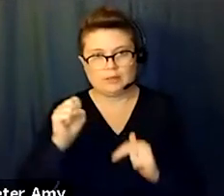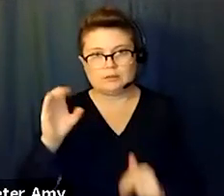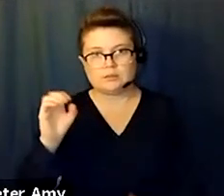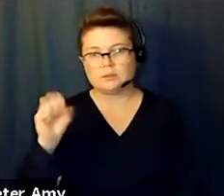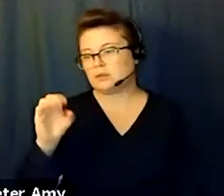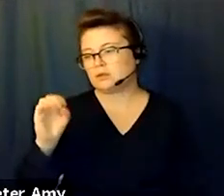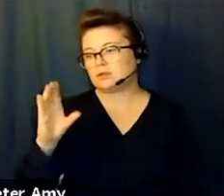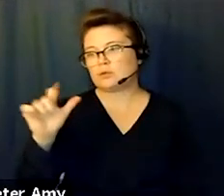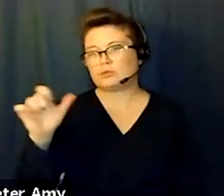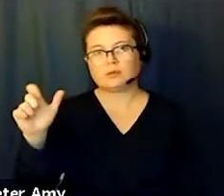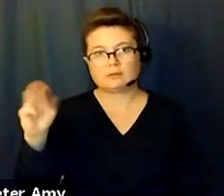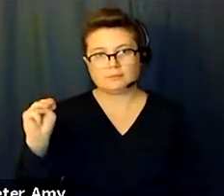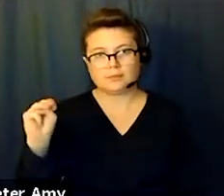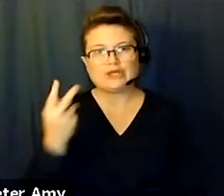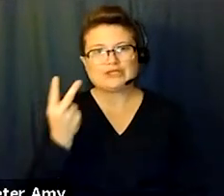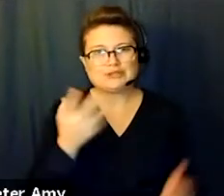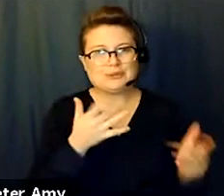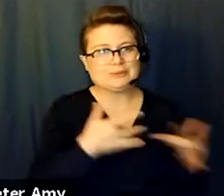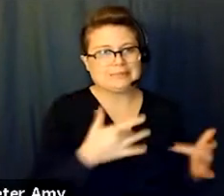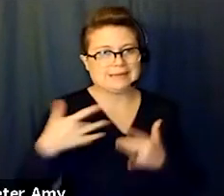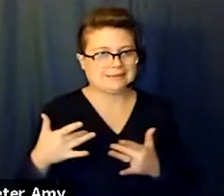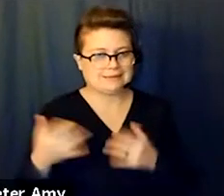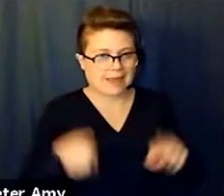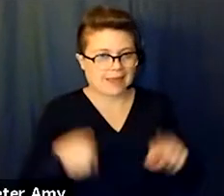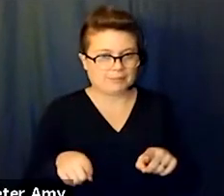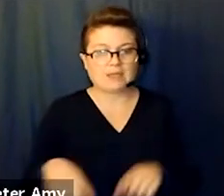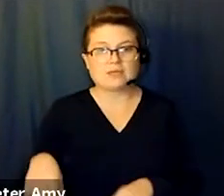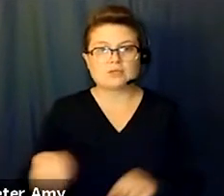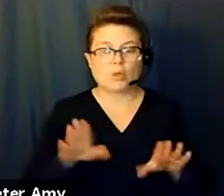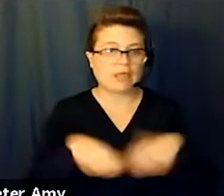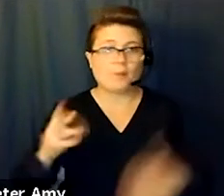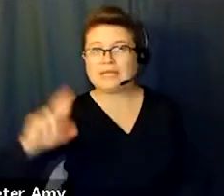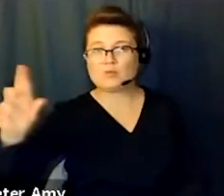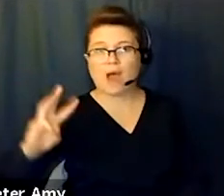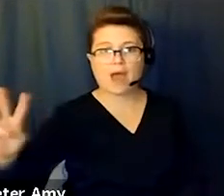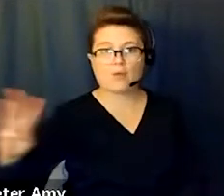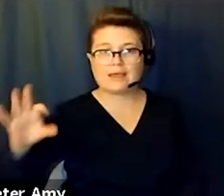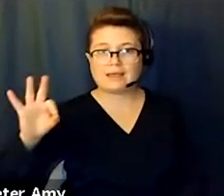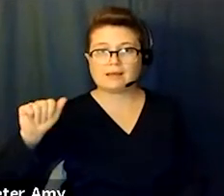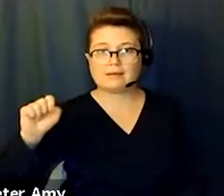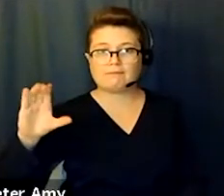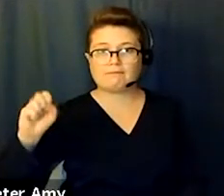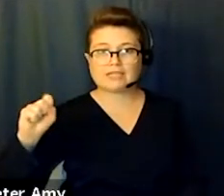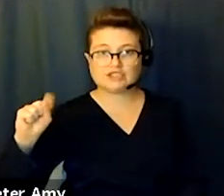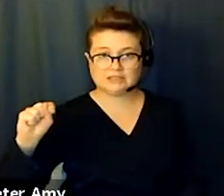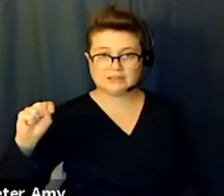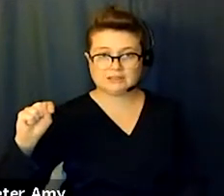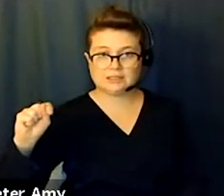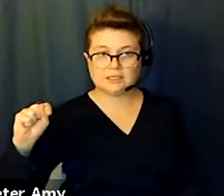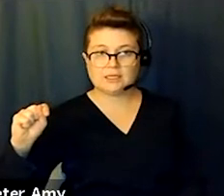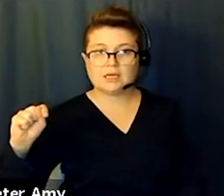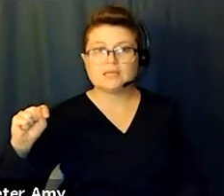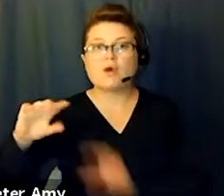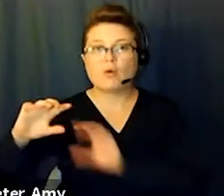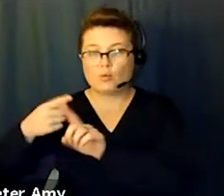tendencies emerged. There was the openly right-wing fascist evangelical pro-Israel tendency embodied by the World Anti